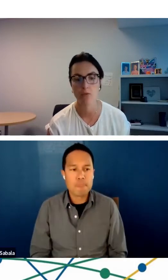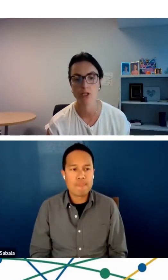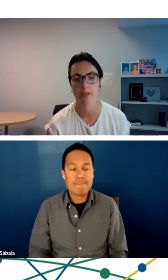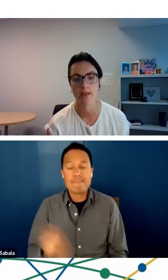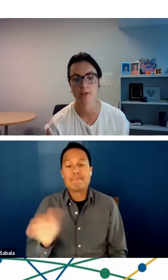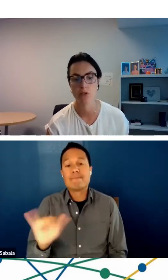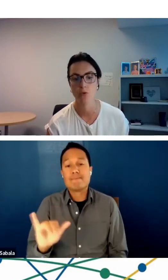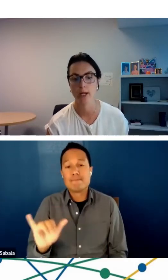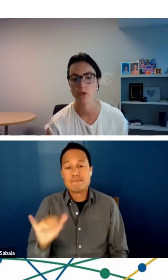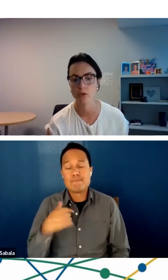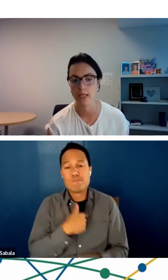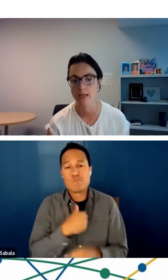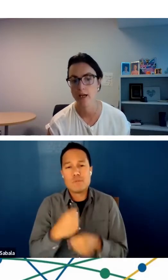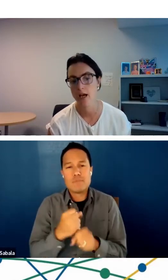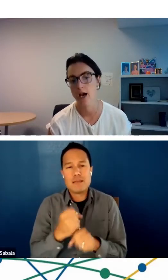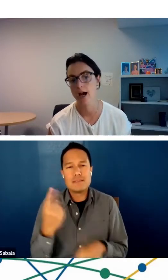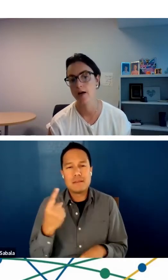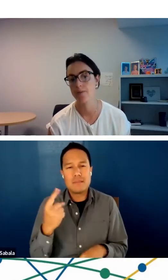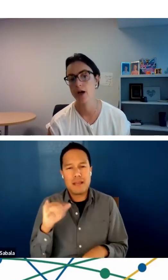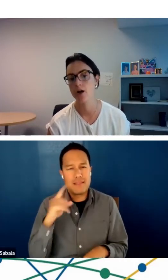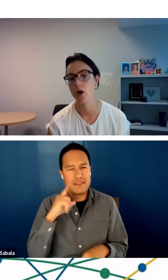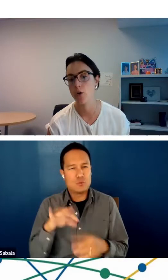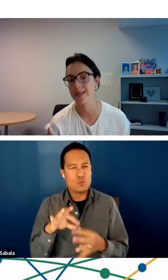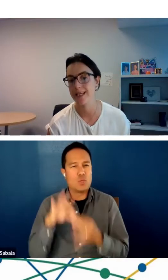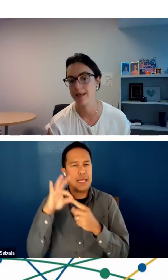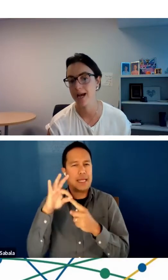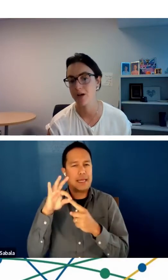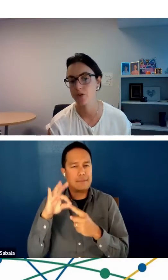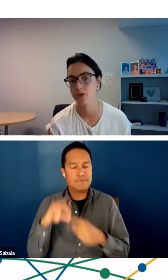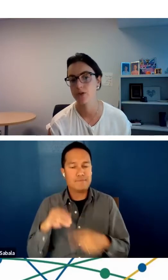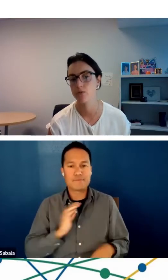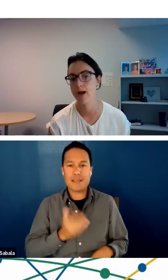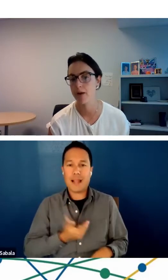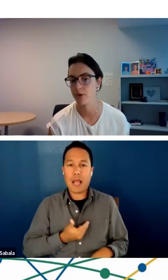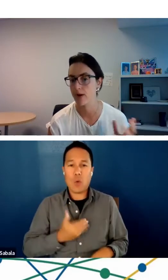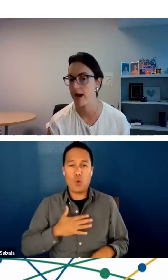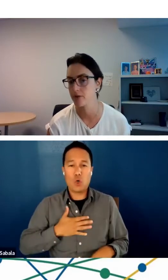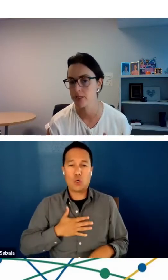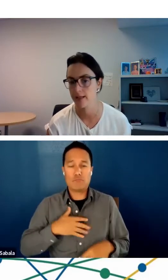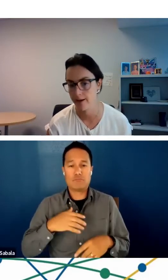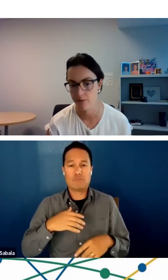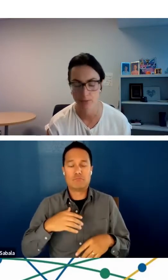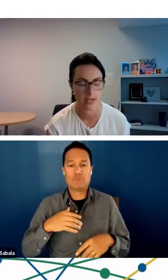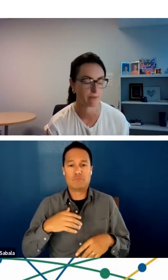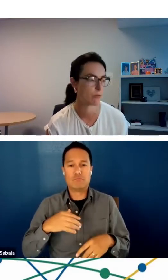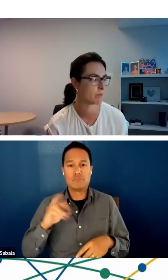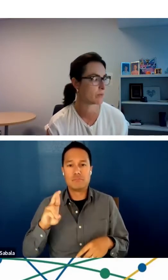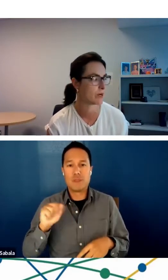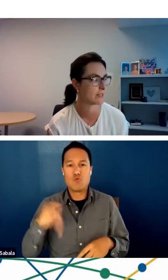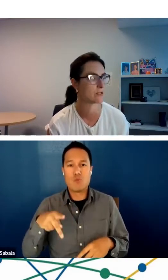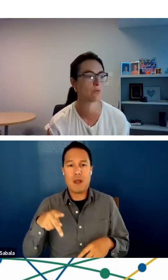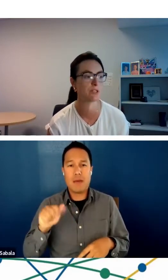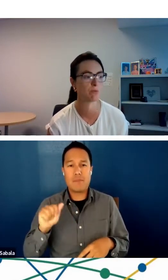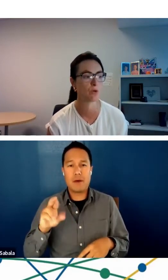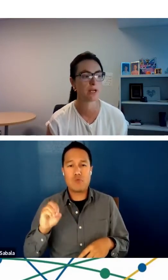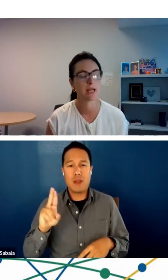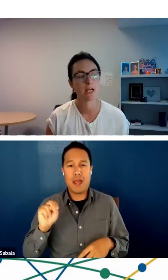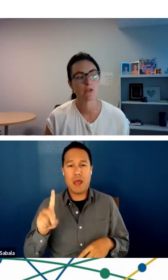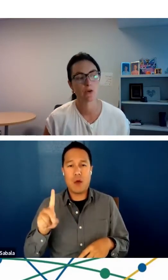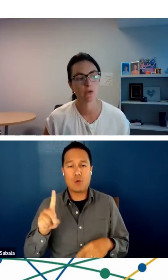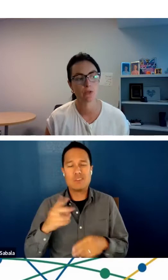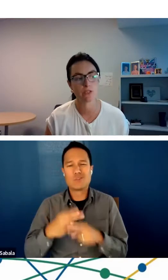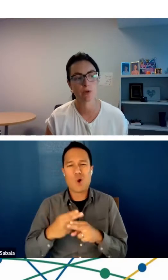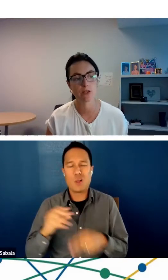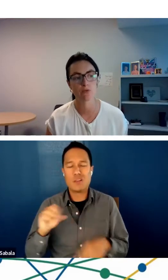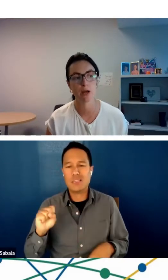something, which I think is quite unique, our own in-house wrap around telehealth platform, we call it Switchboard.